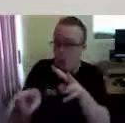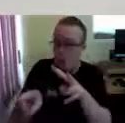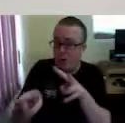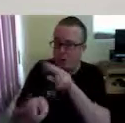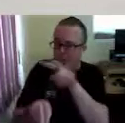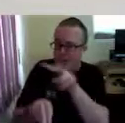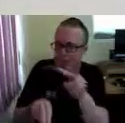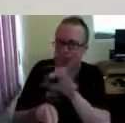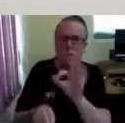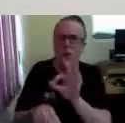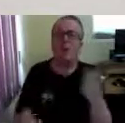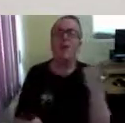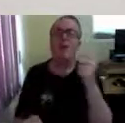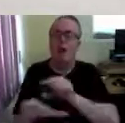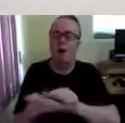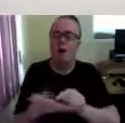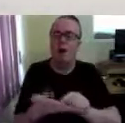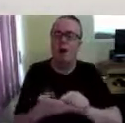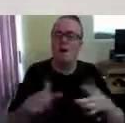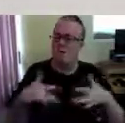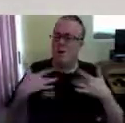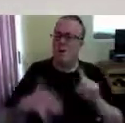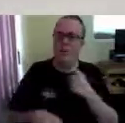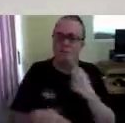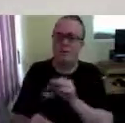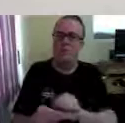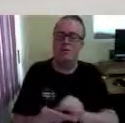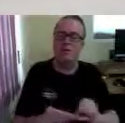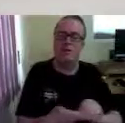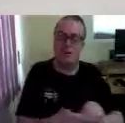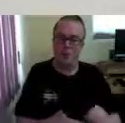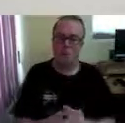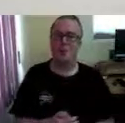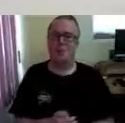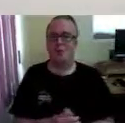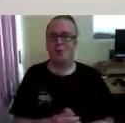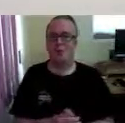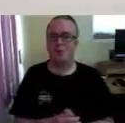than use your eyes on the screen, you're using the tip of your finger on this refreshable Braille.